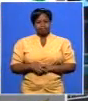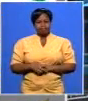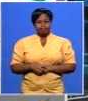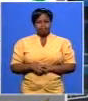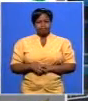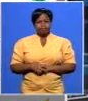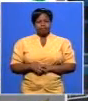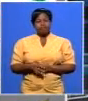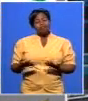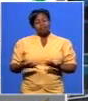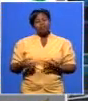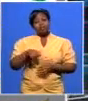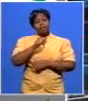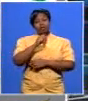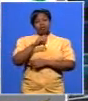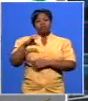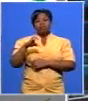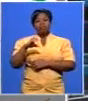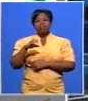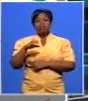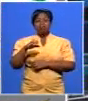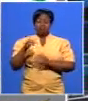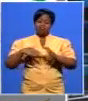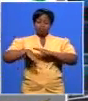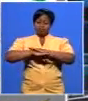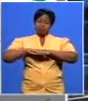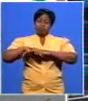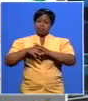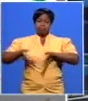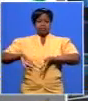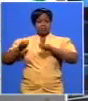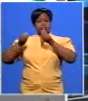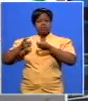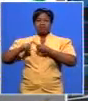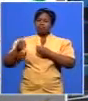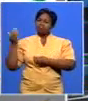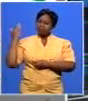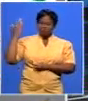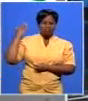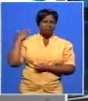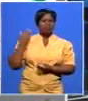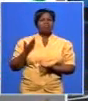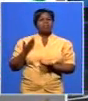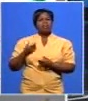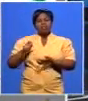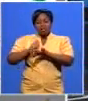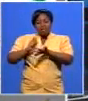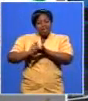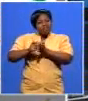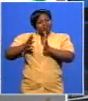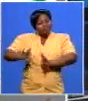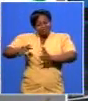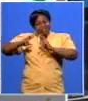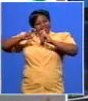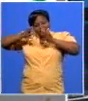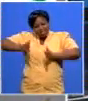The ANC has consolidated space and lived the rhetoric by many commentators and analysts that a